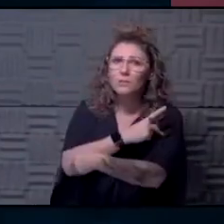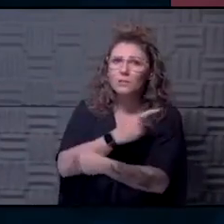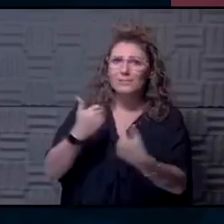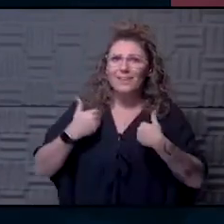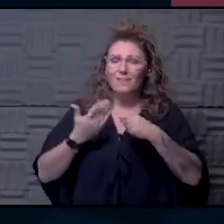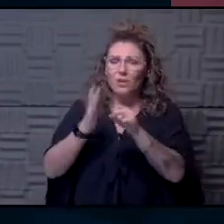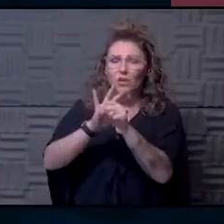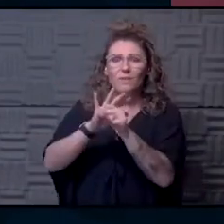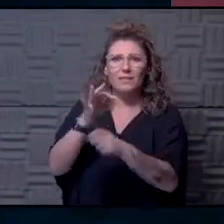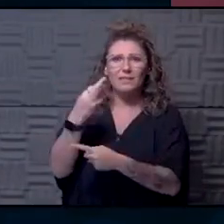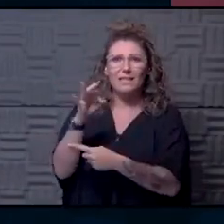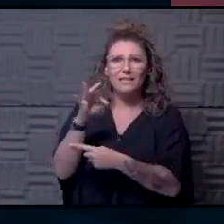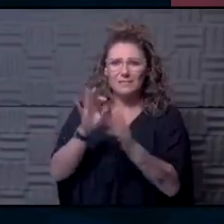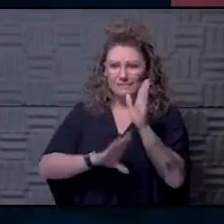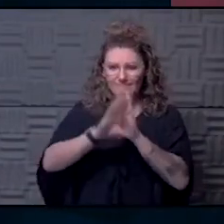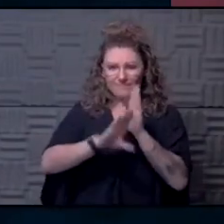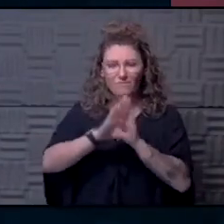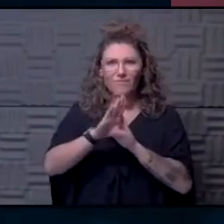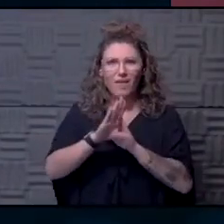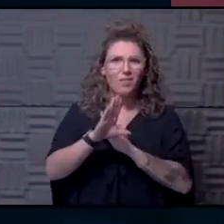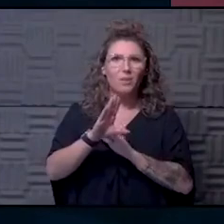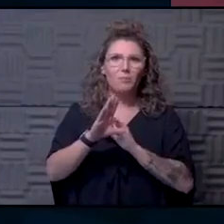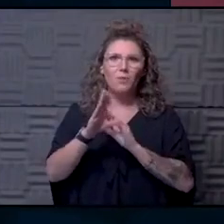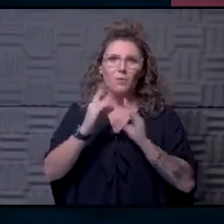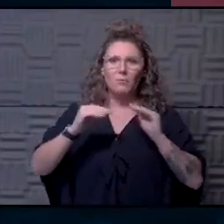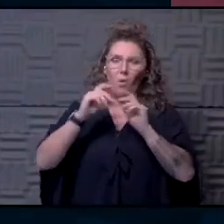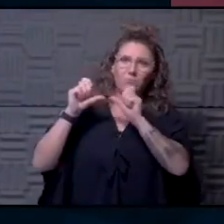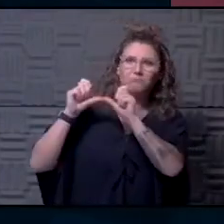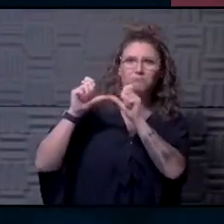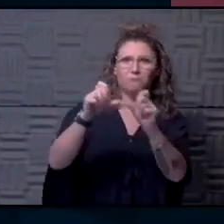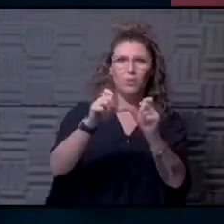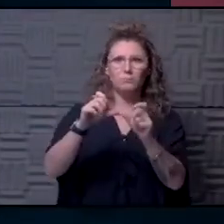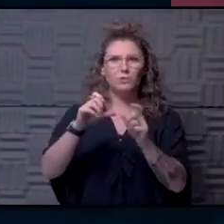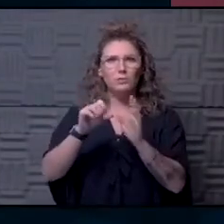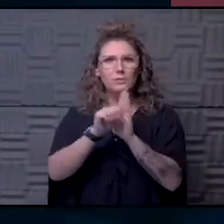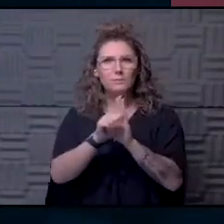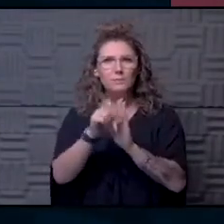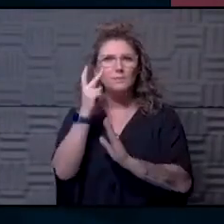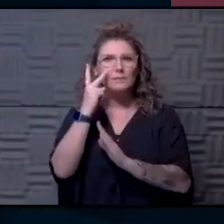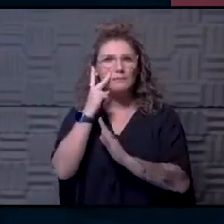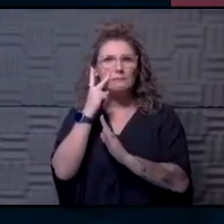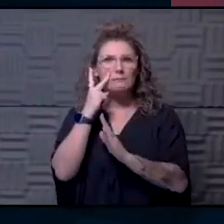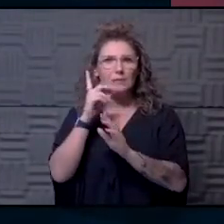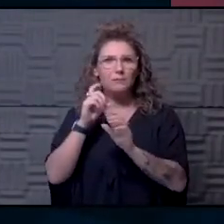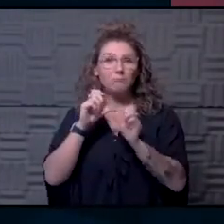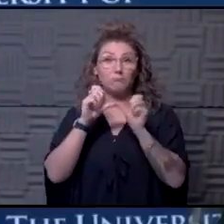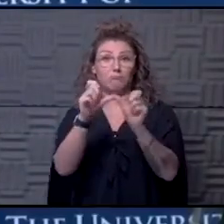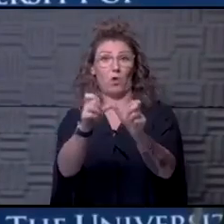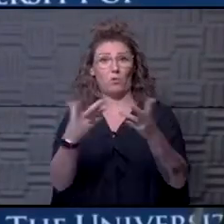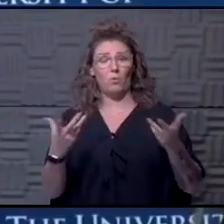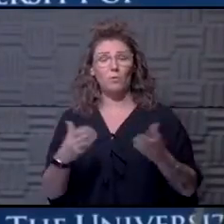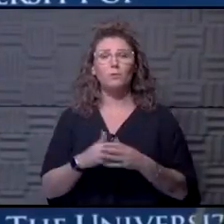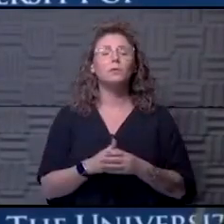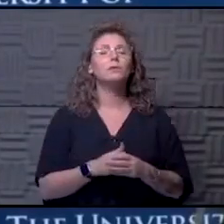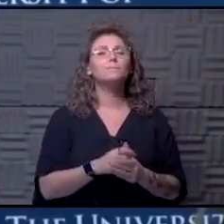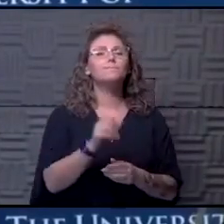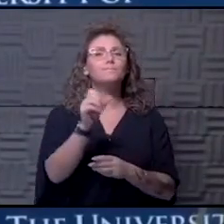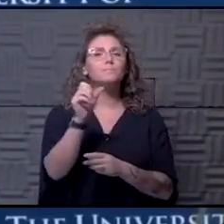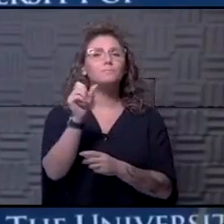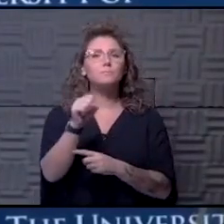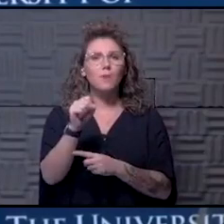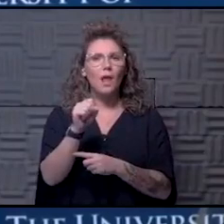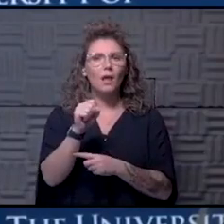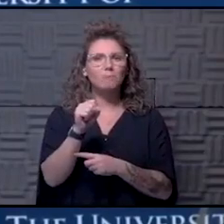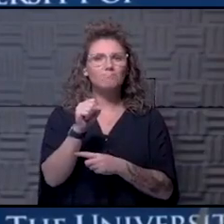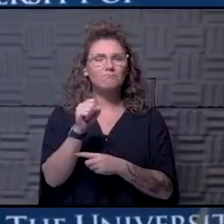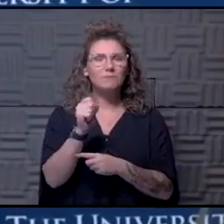had COVID-19 develop one of these long haul problems and have to be seen on an ongoing basis? You know, there's a few studies